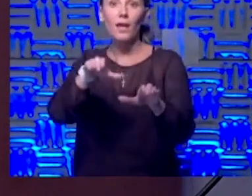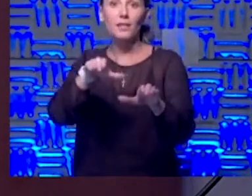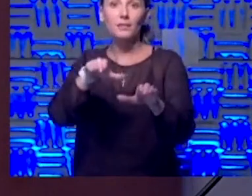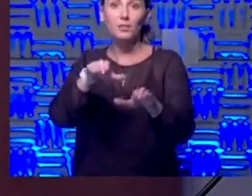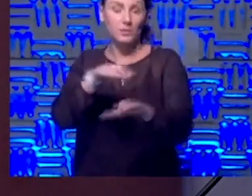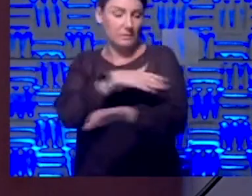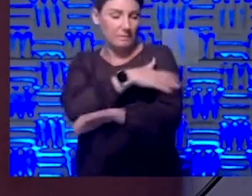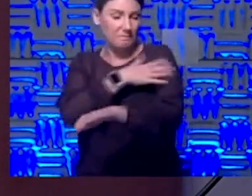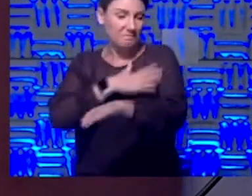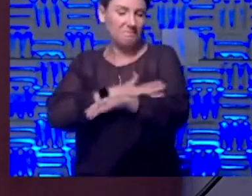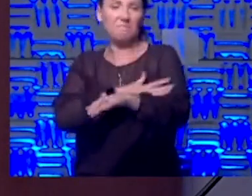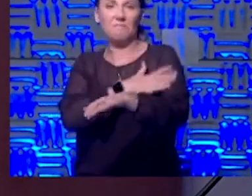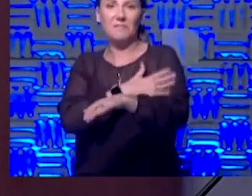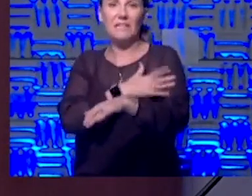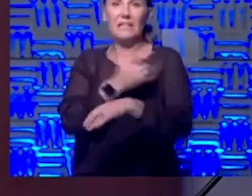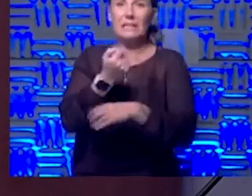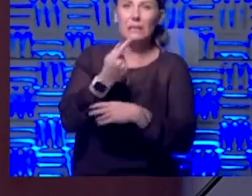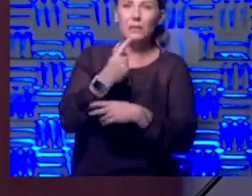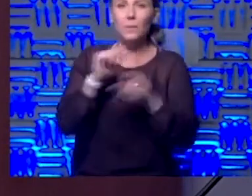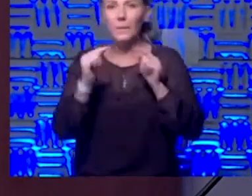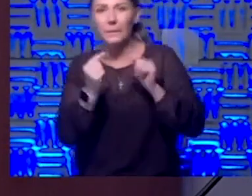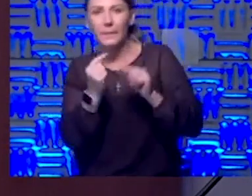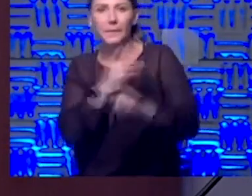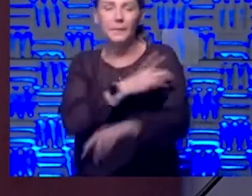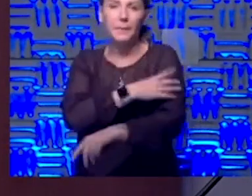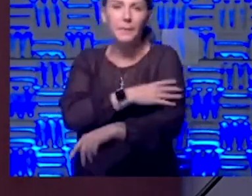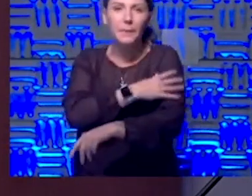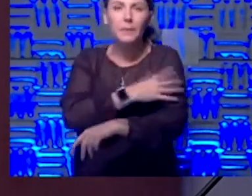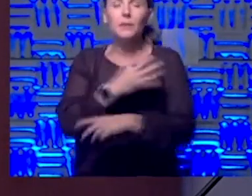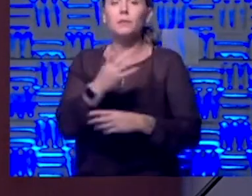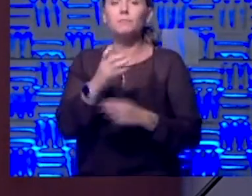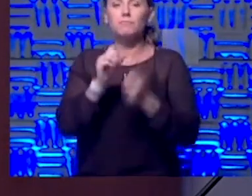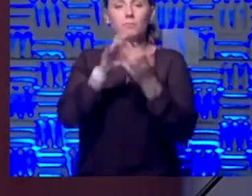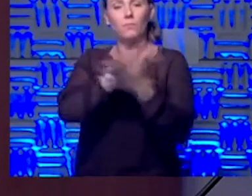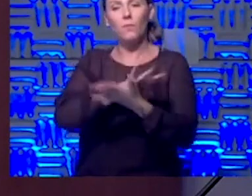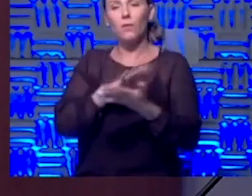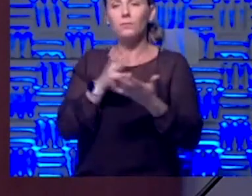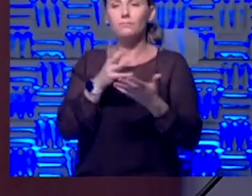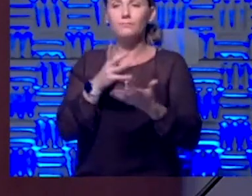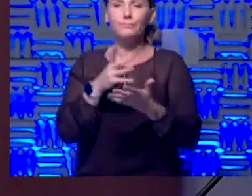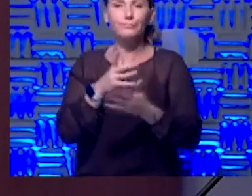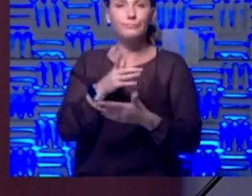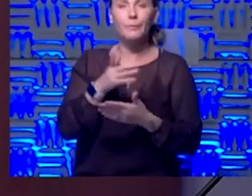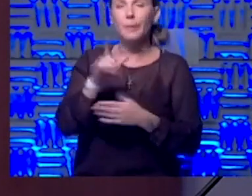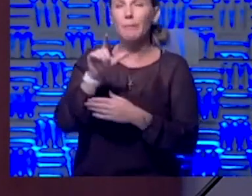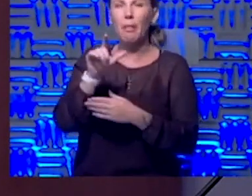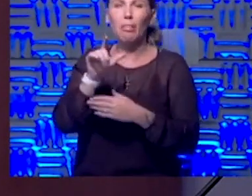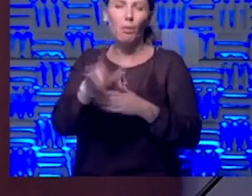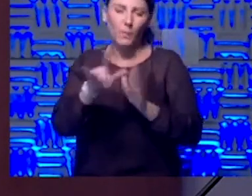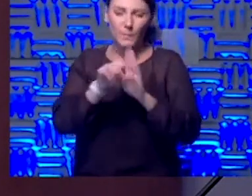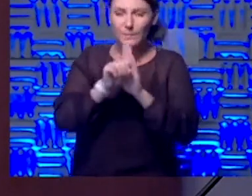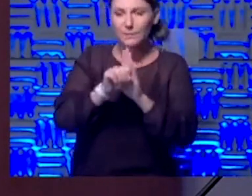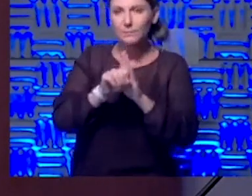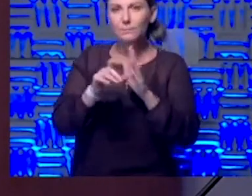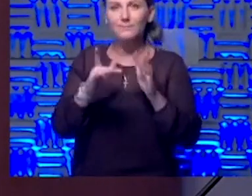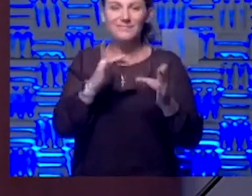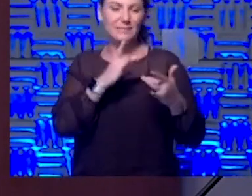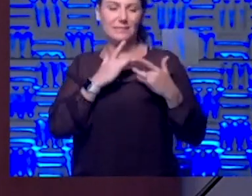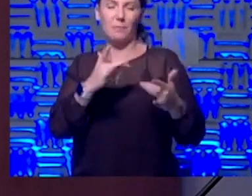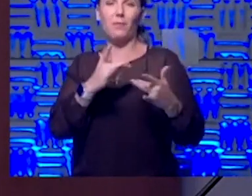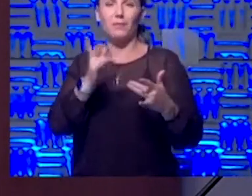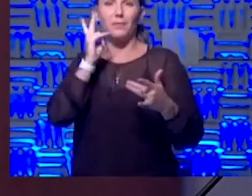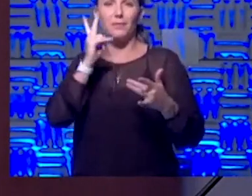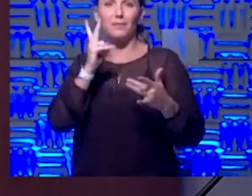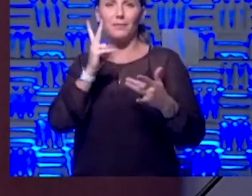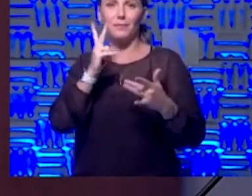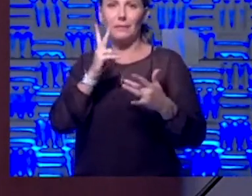injection site, some discomfort caused some low-grade symptoms like you typically see after a flu shot.